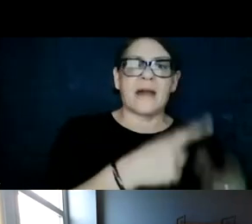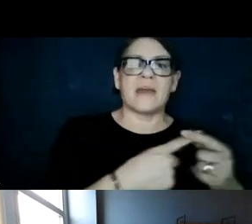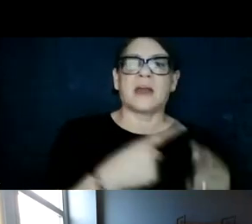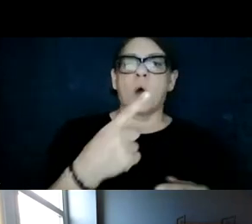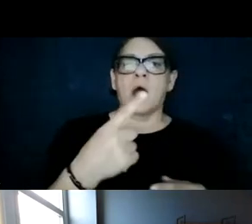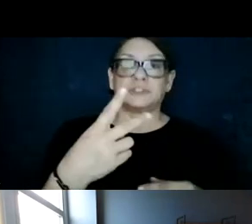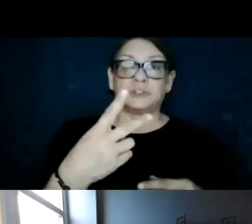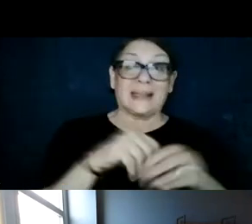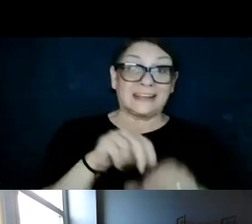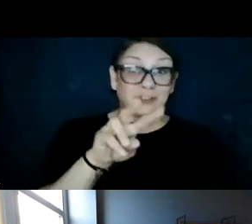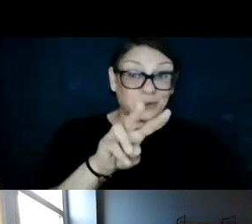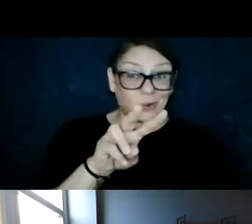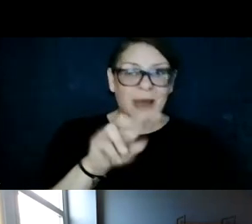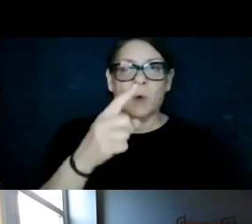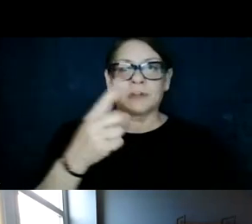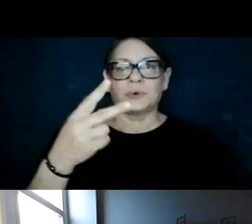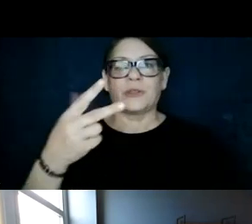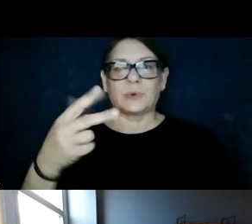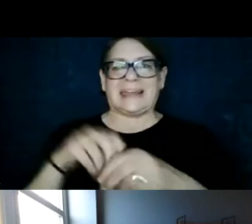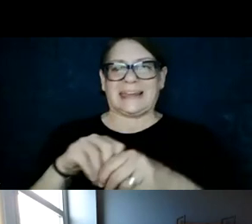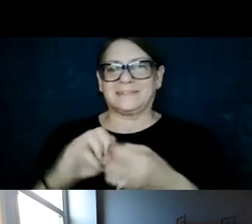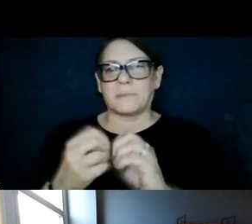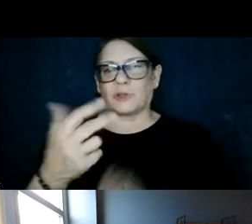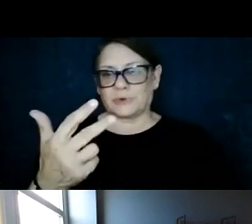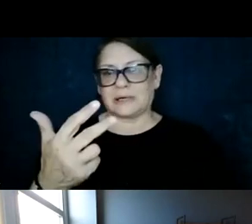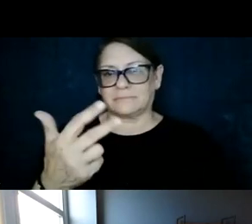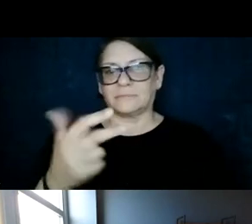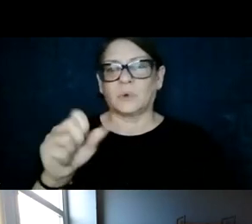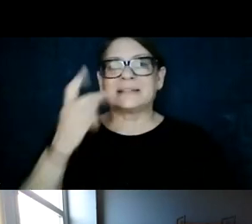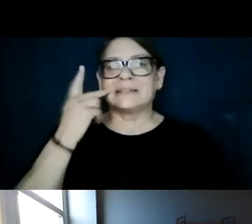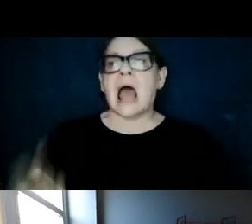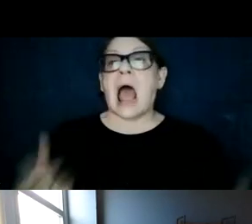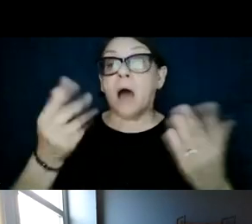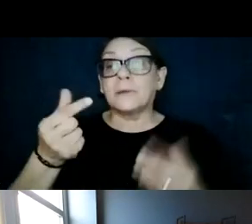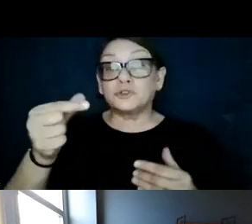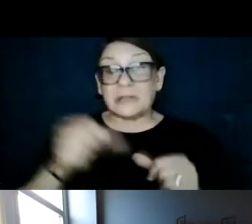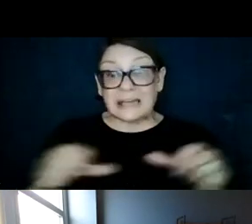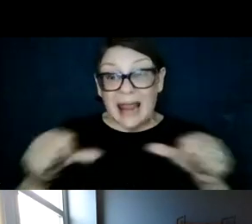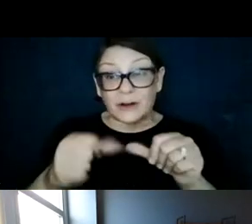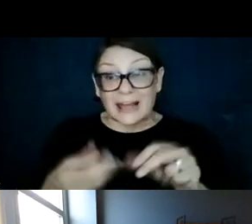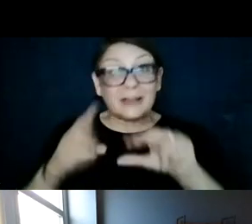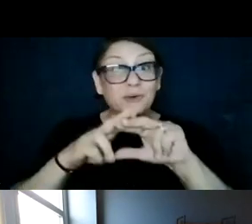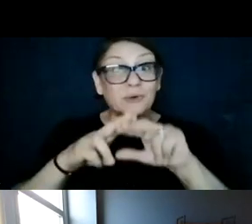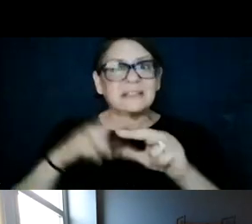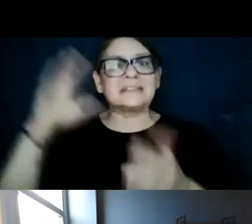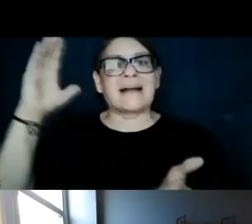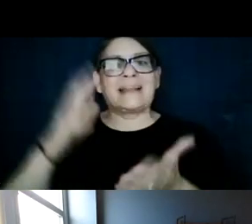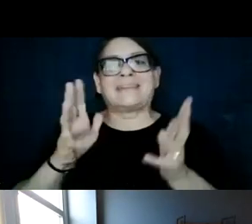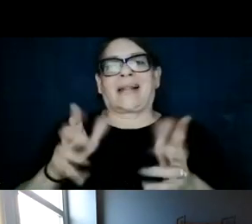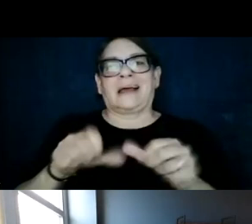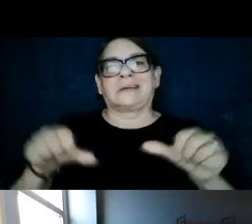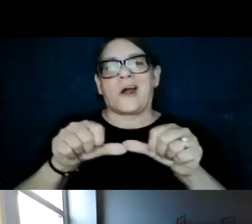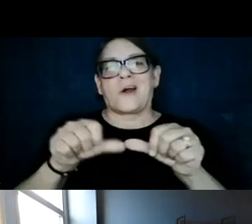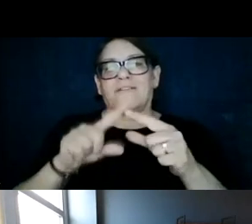cumulative and as you can see there, the amount of green area increases leaving fewer areas for